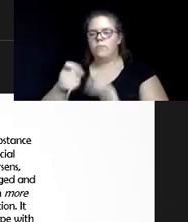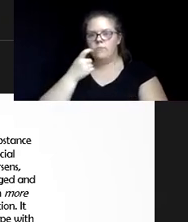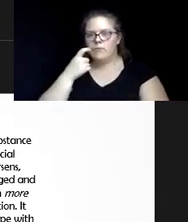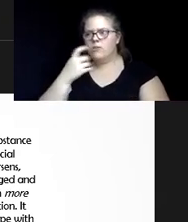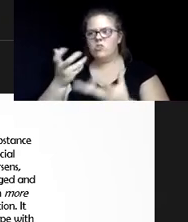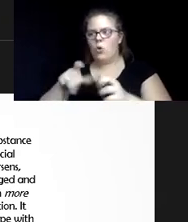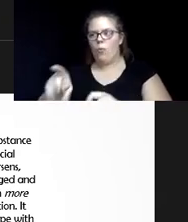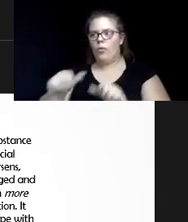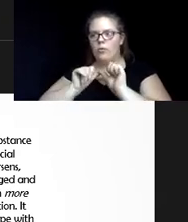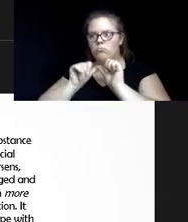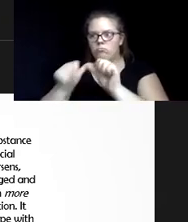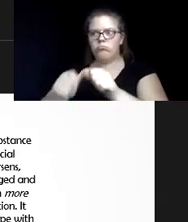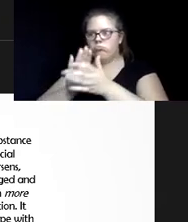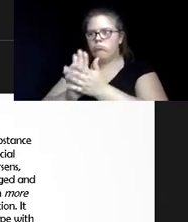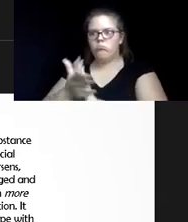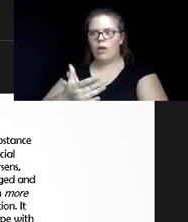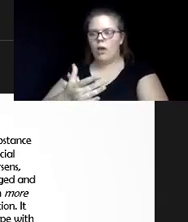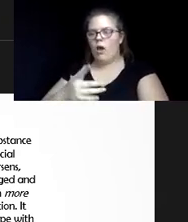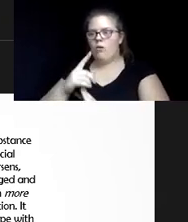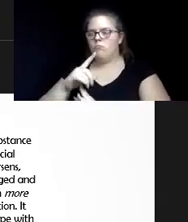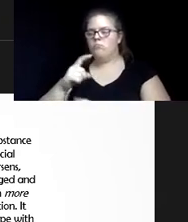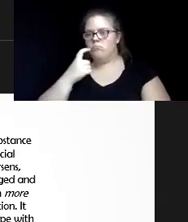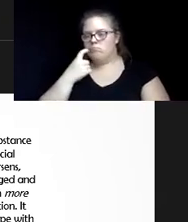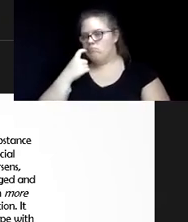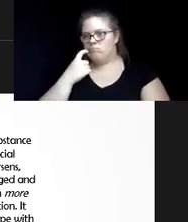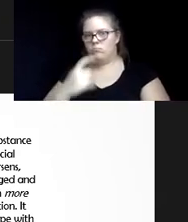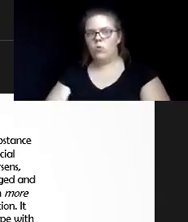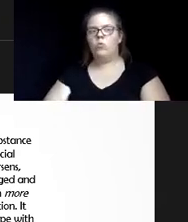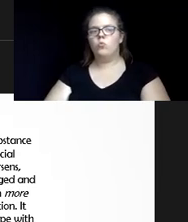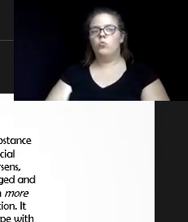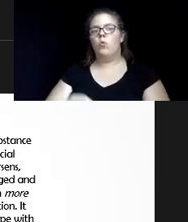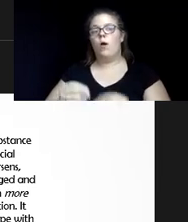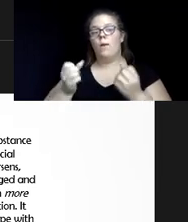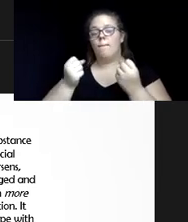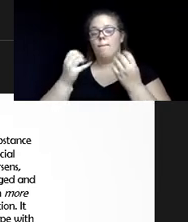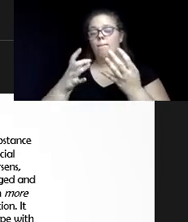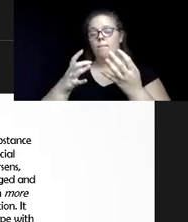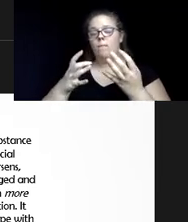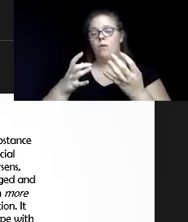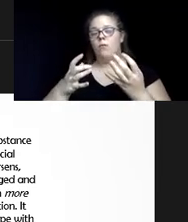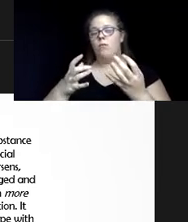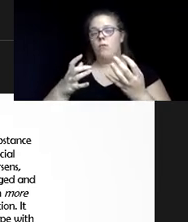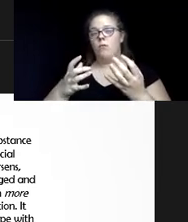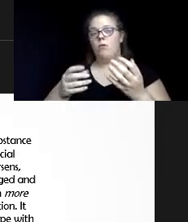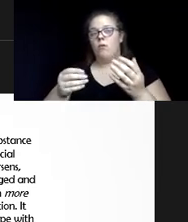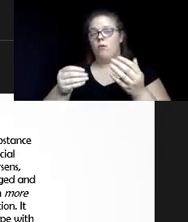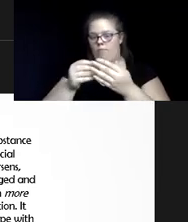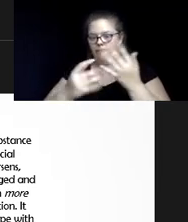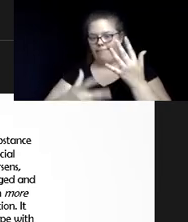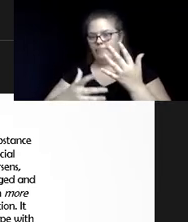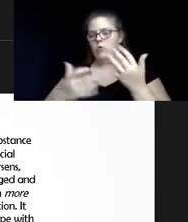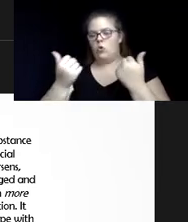to drugs. I mean, it's not very likely. So, a lot of this, all the, all the adults are not being screened